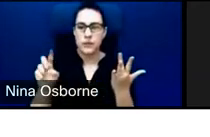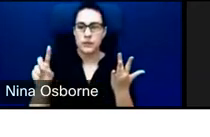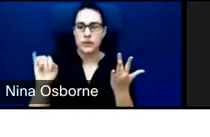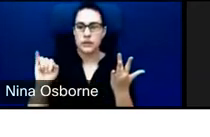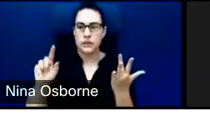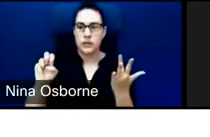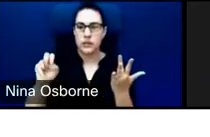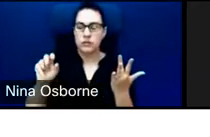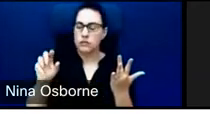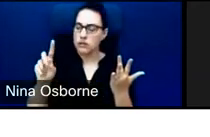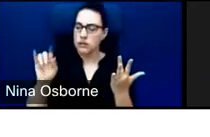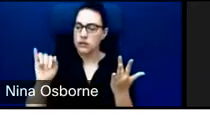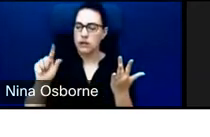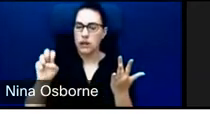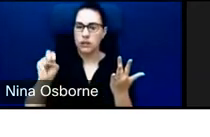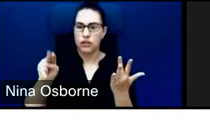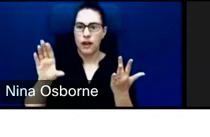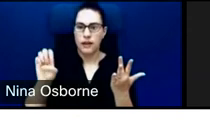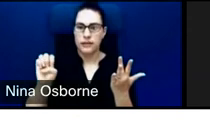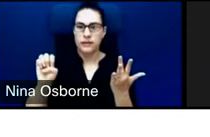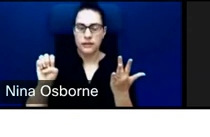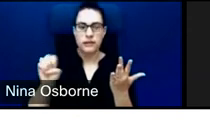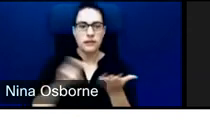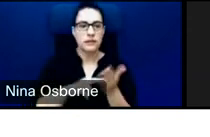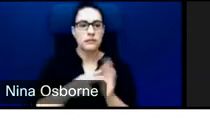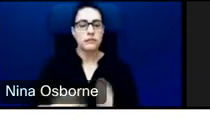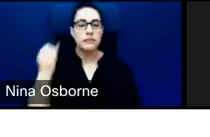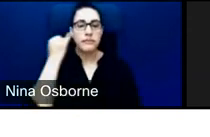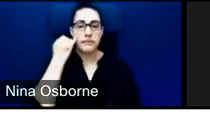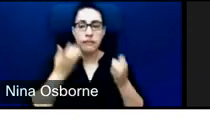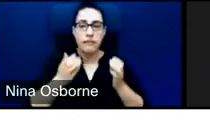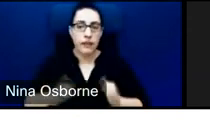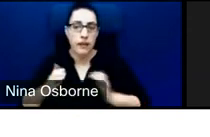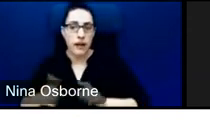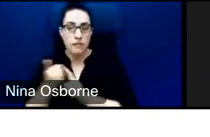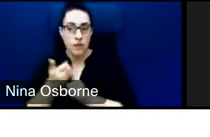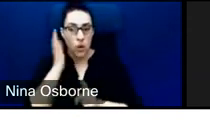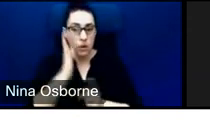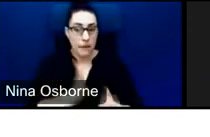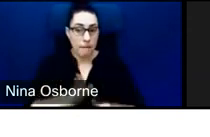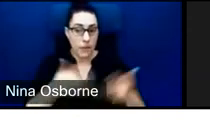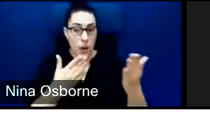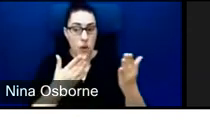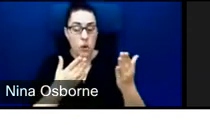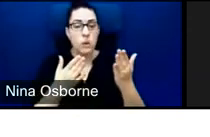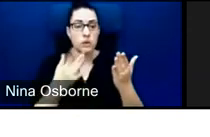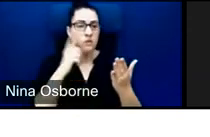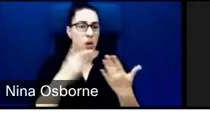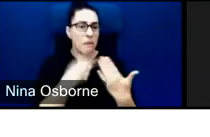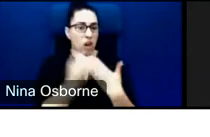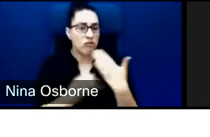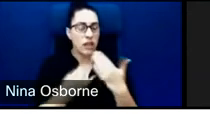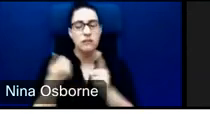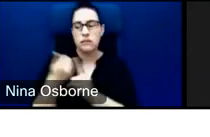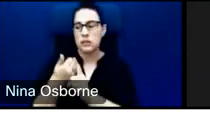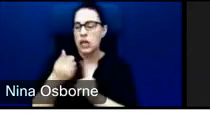our clients that are proposing a project to complete a questionnaire that speaks to the potential